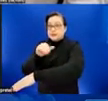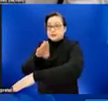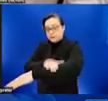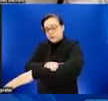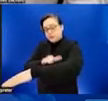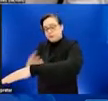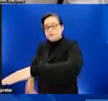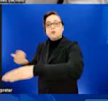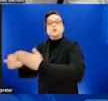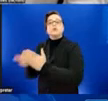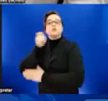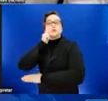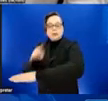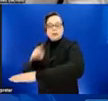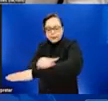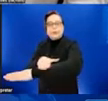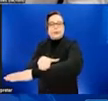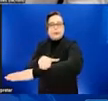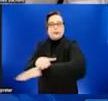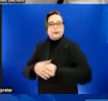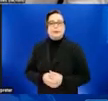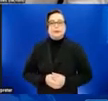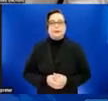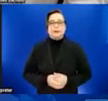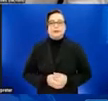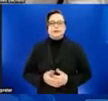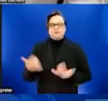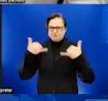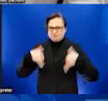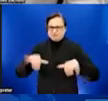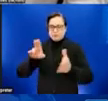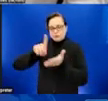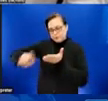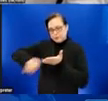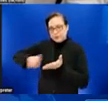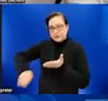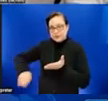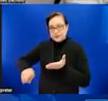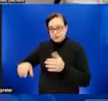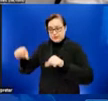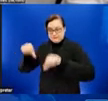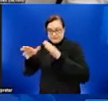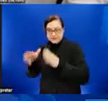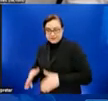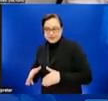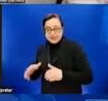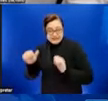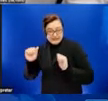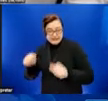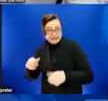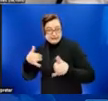virus can be spread. Scientists are still researching if the virus can be spread when someone has no symptoms,